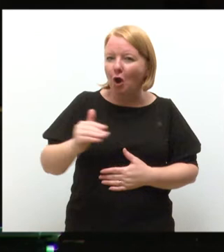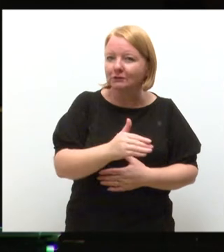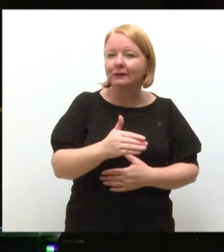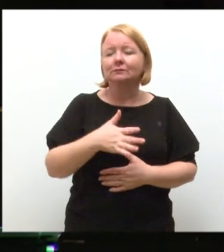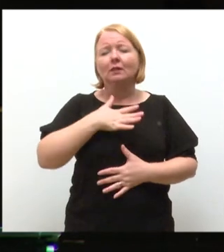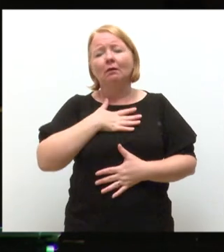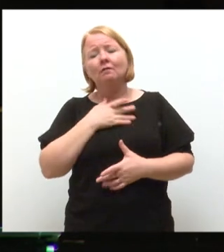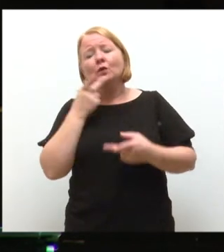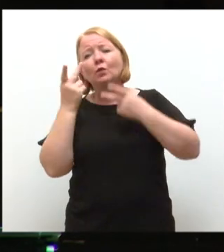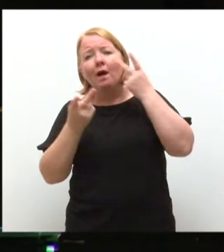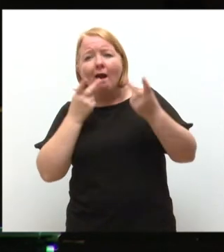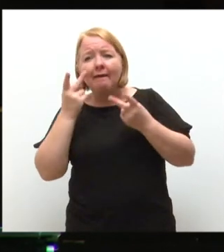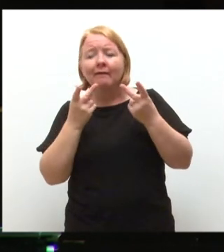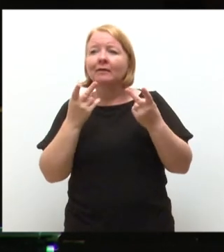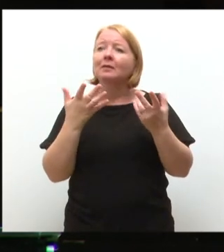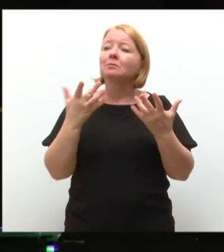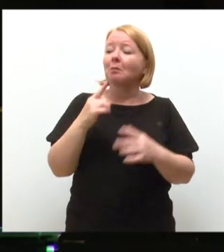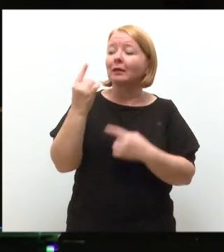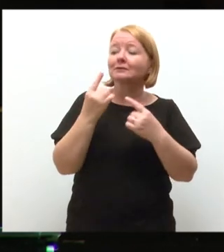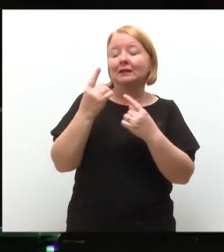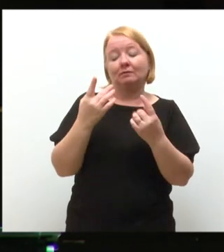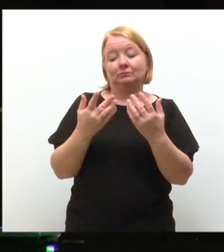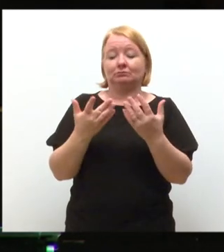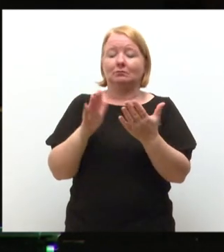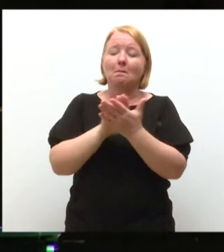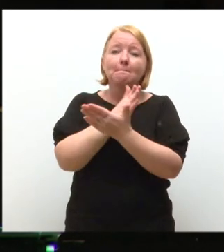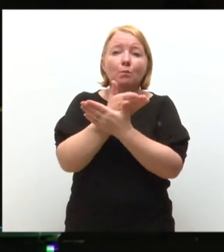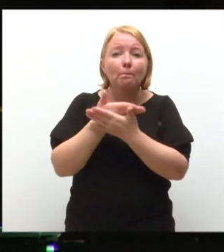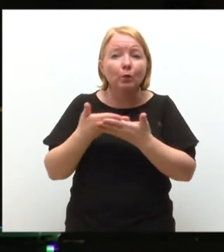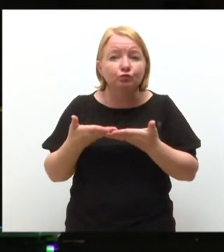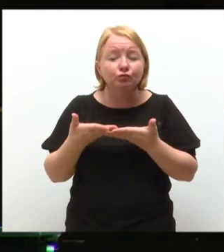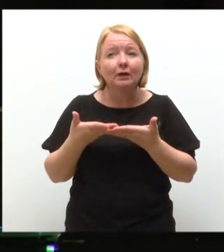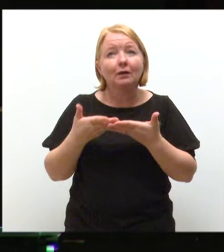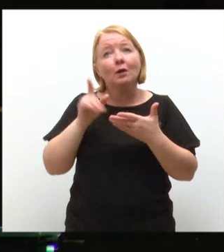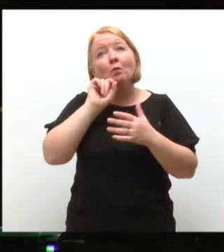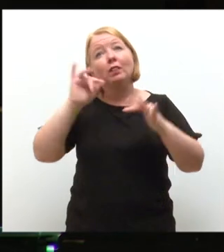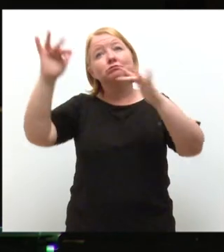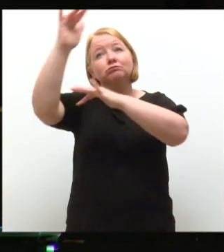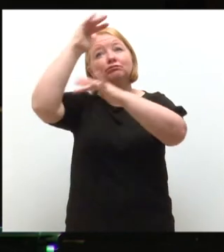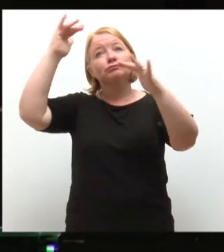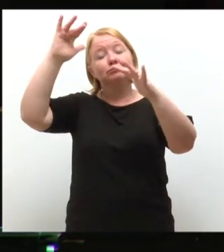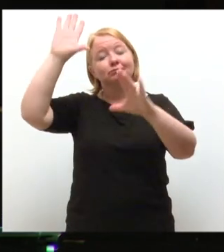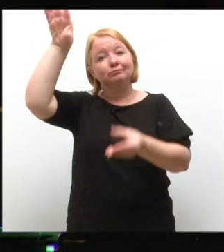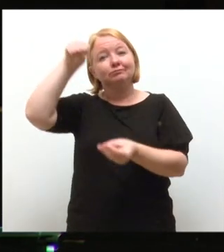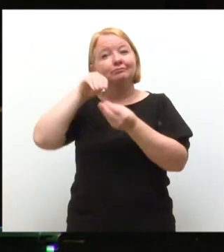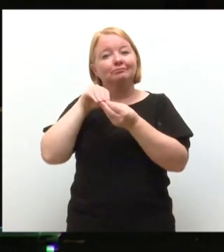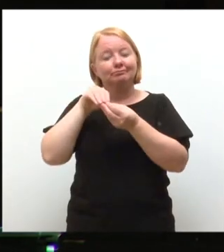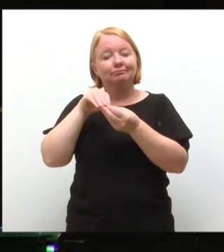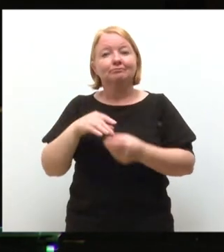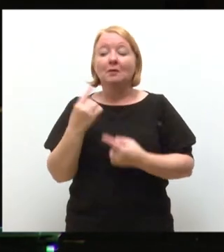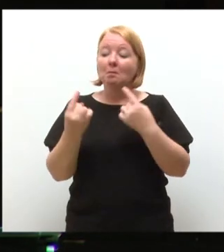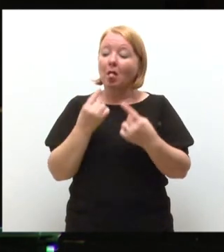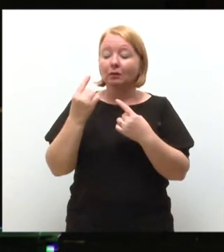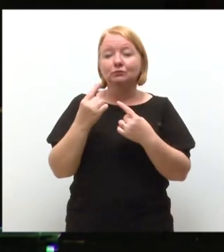music, and she has edited an anthology of poetry with an astronomical theme. She is also an active